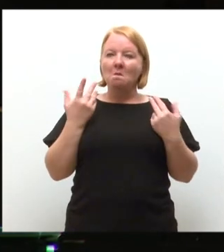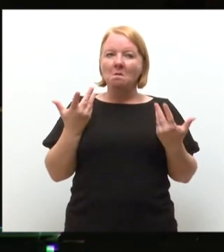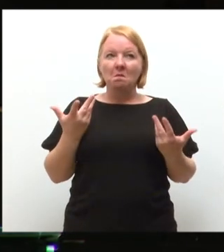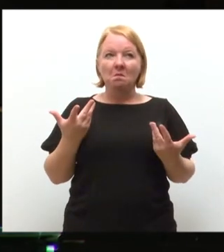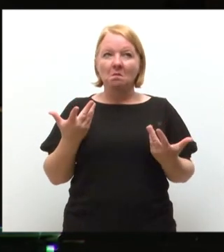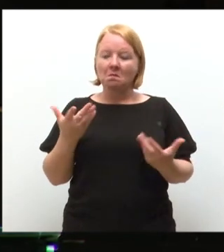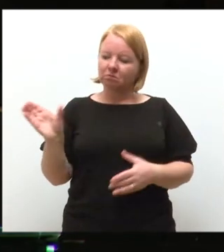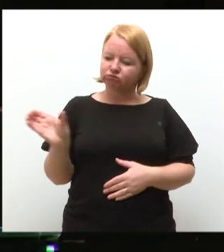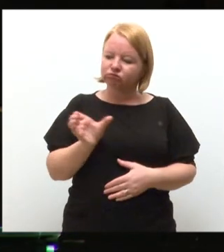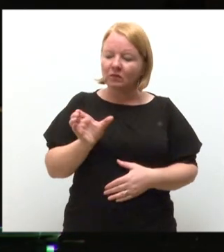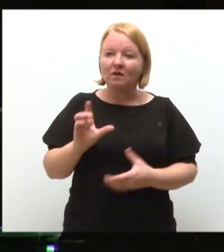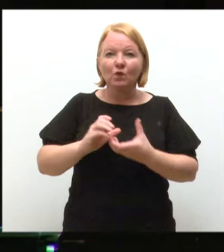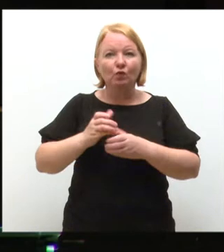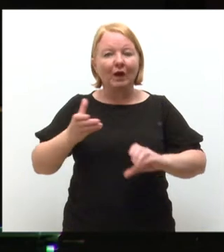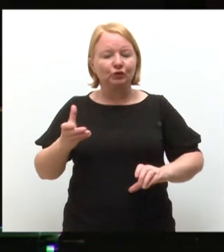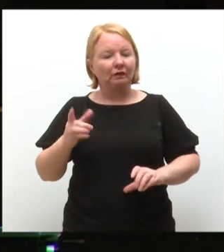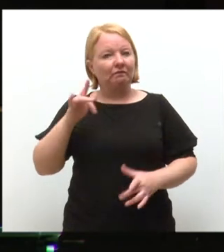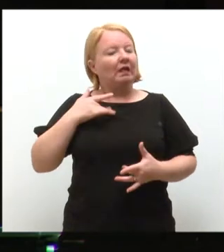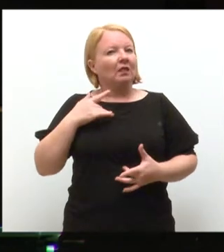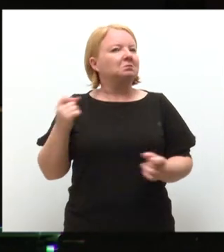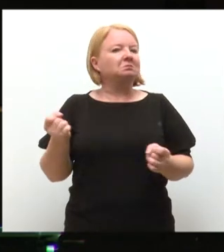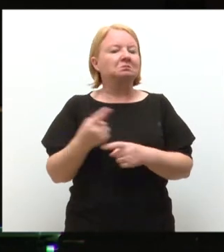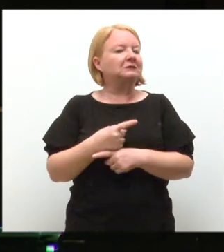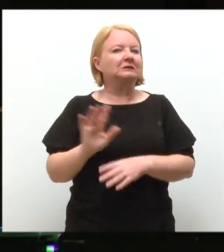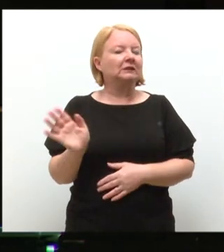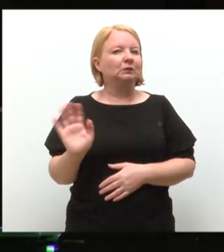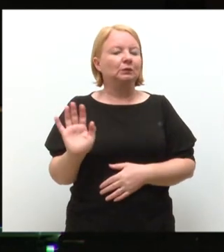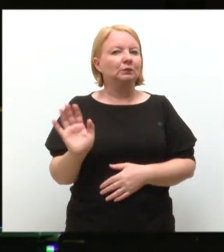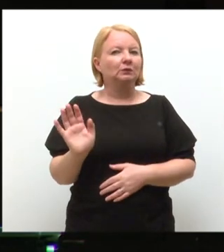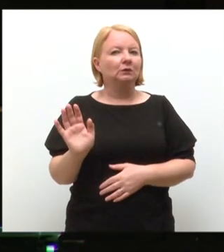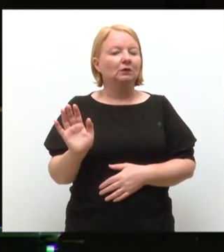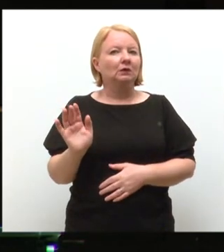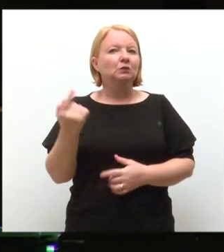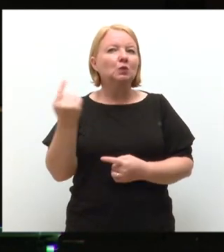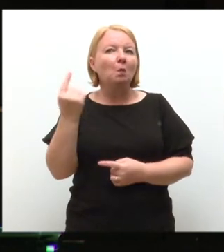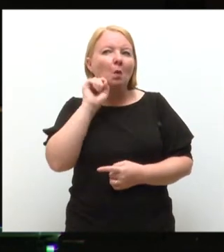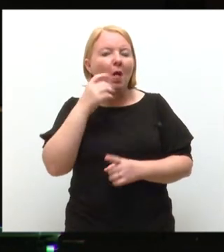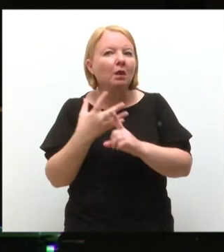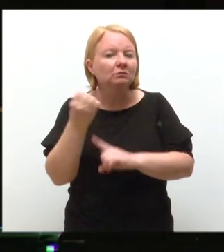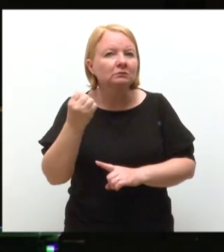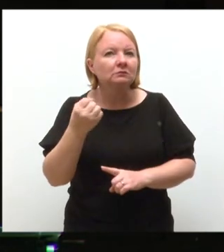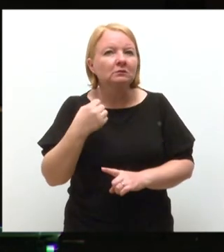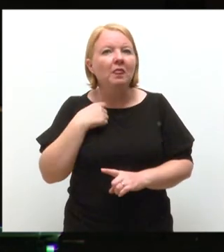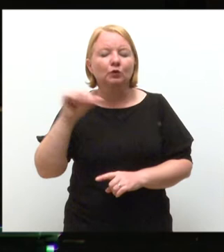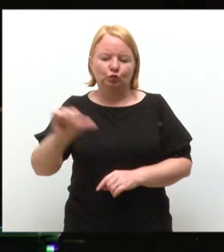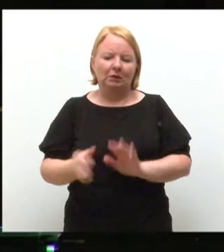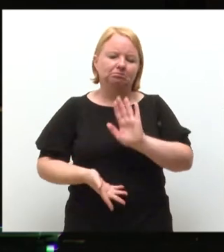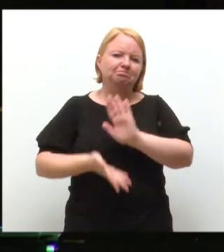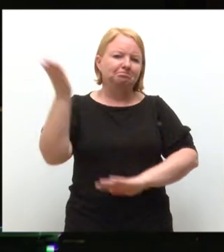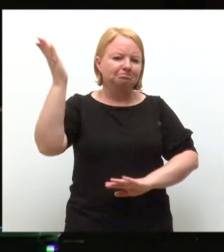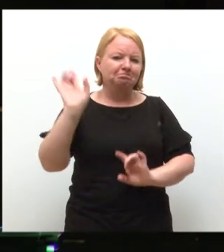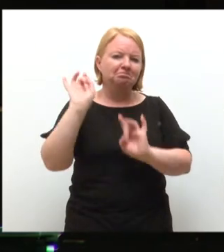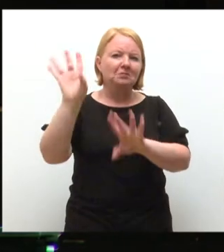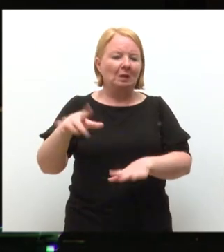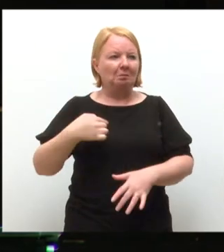admission as a graduate student had been a mistake. One which would be discovered, and I would shortly be sent down, deemed too